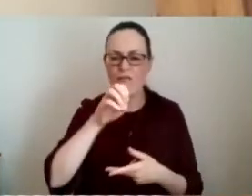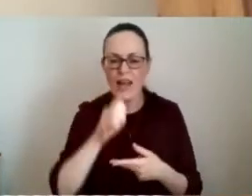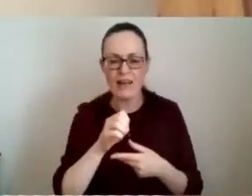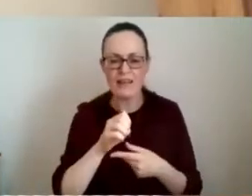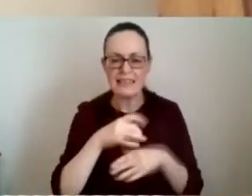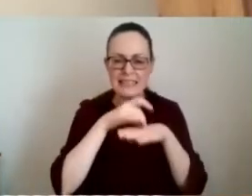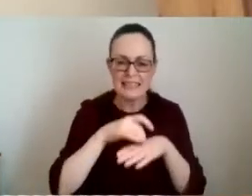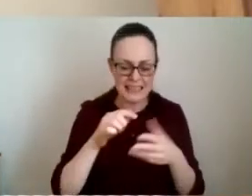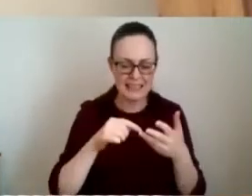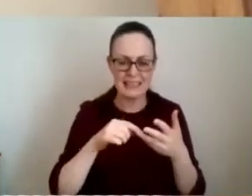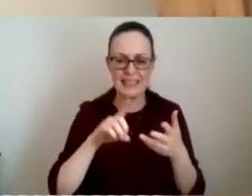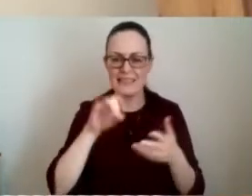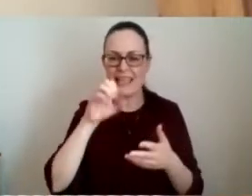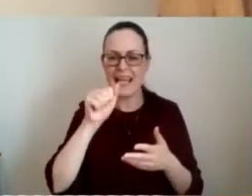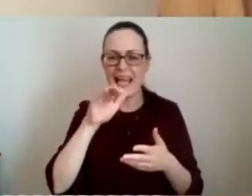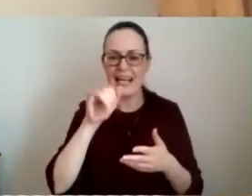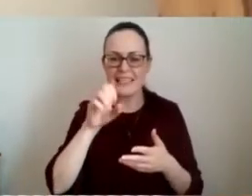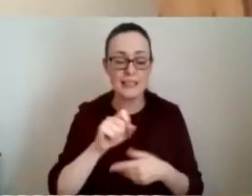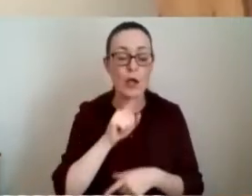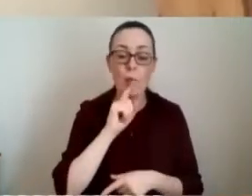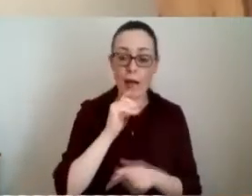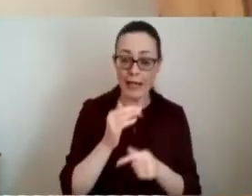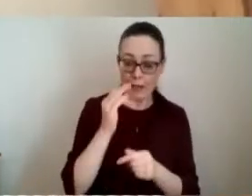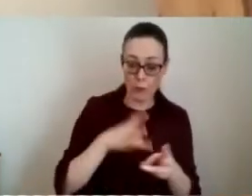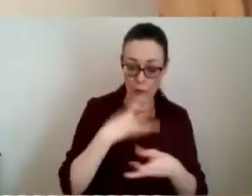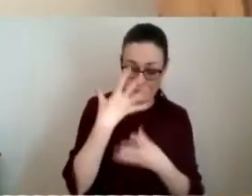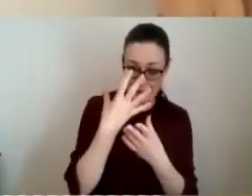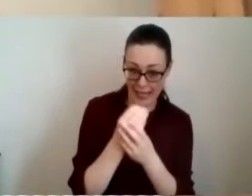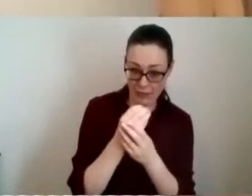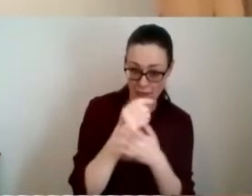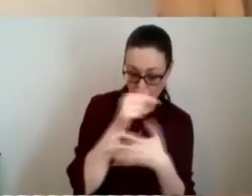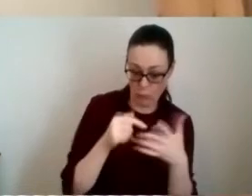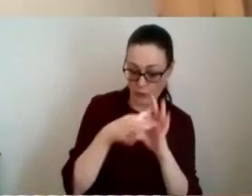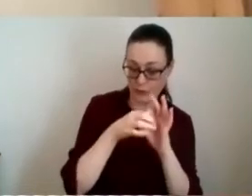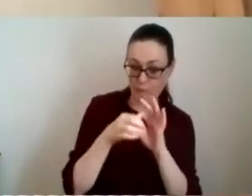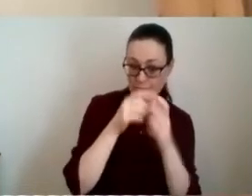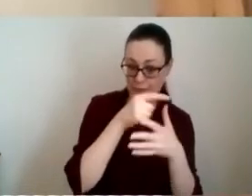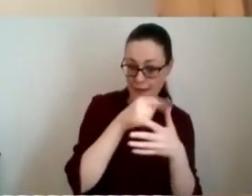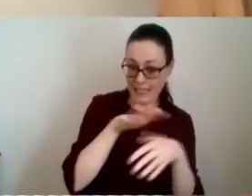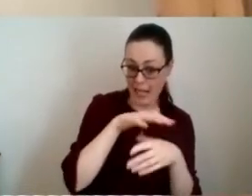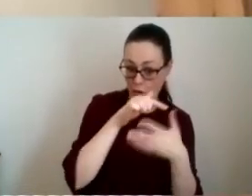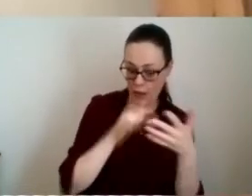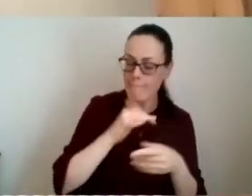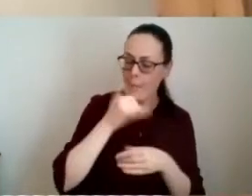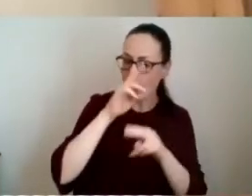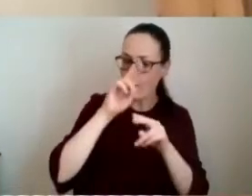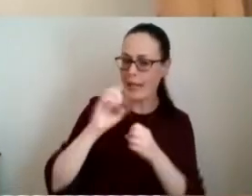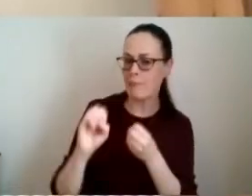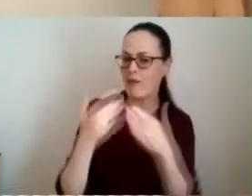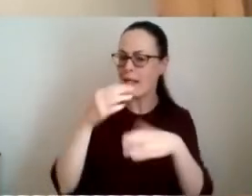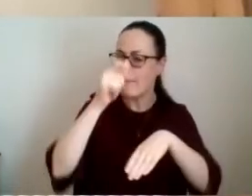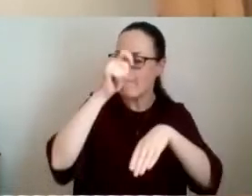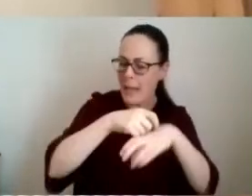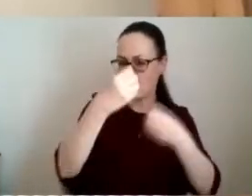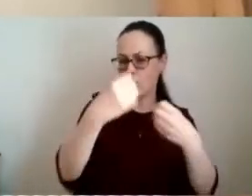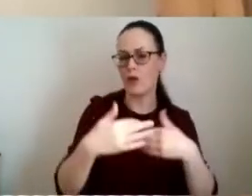real belief that if we work together in some of those areas we might be able to deliver the best possible outcomes for people on